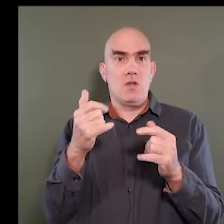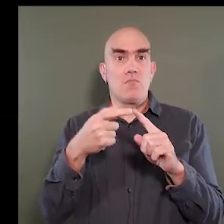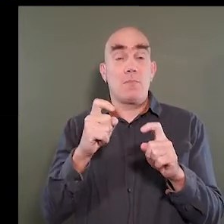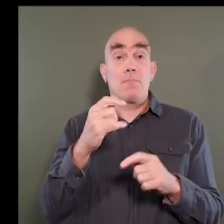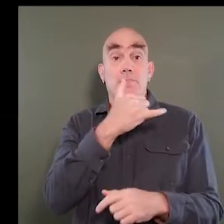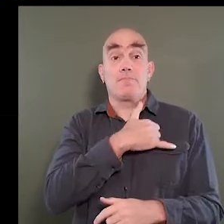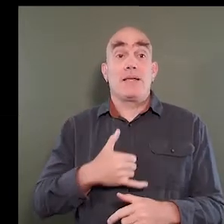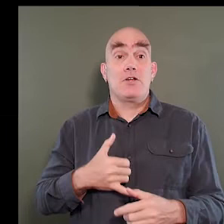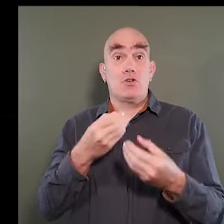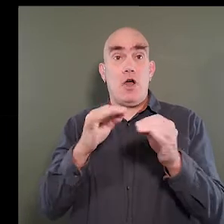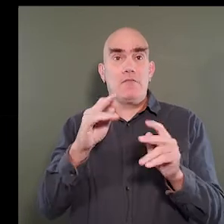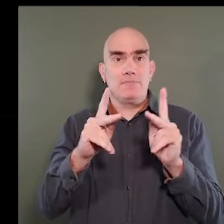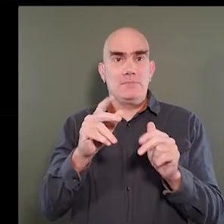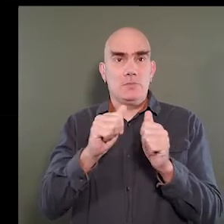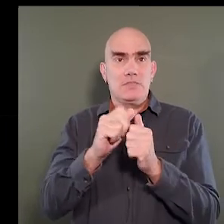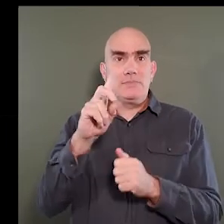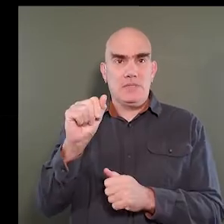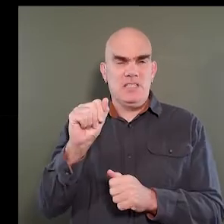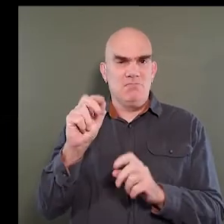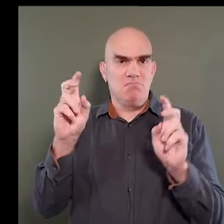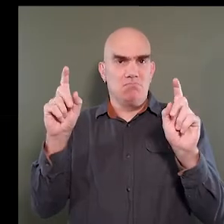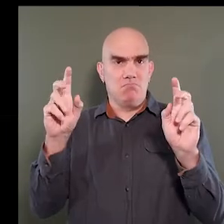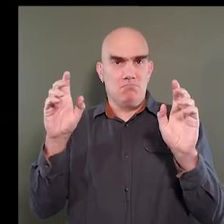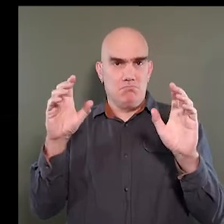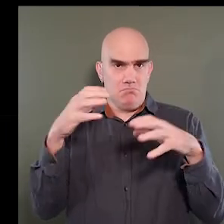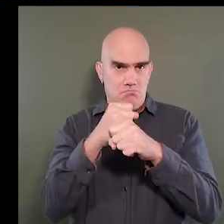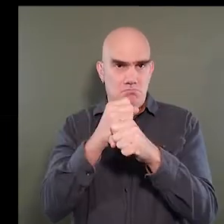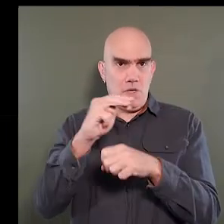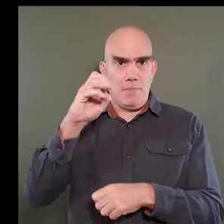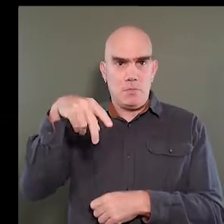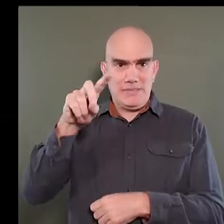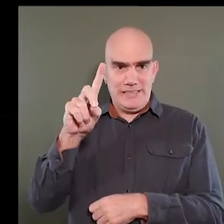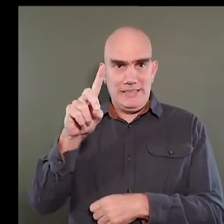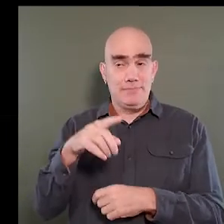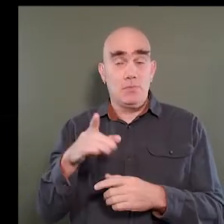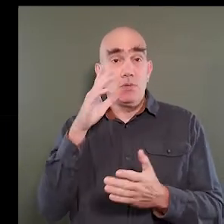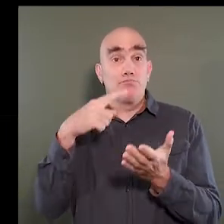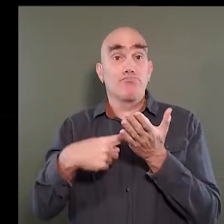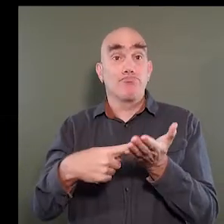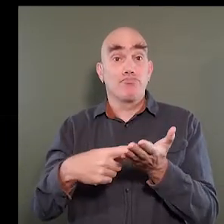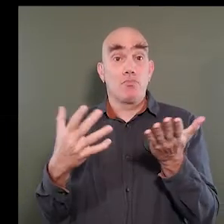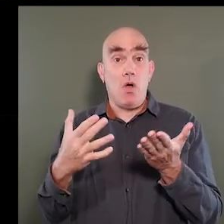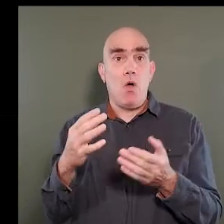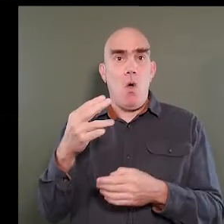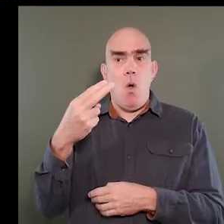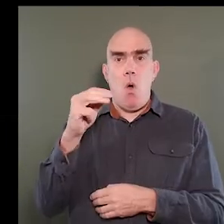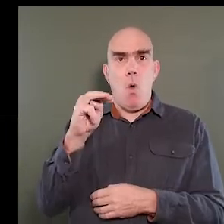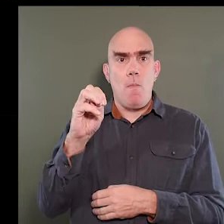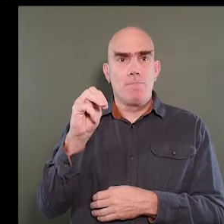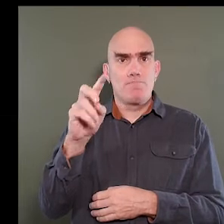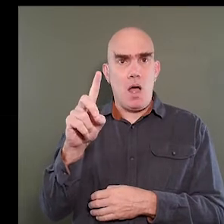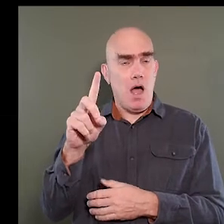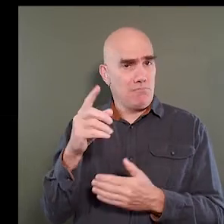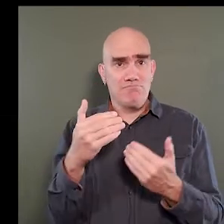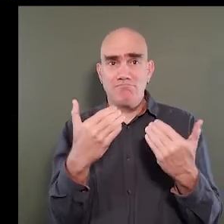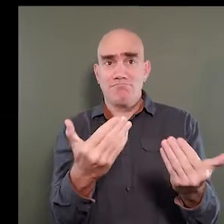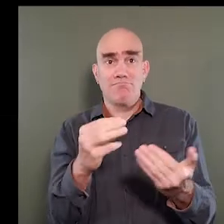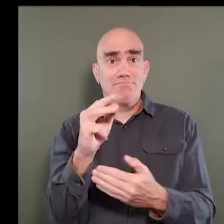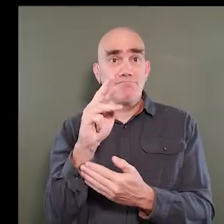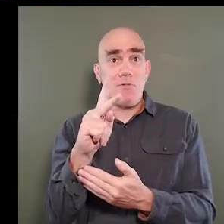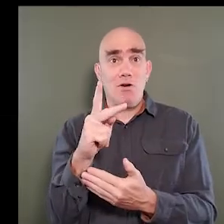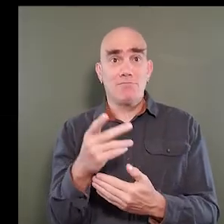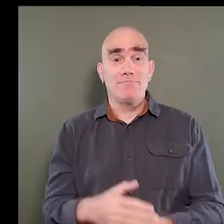Mayor's Office of People with Disabilities. He's going to be talking about OMAD. Take it away, Mark!